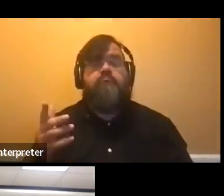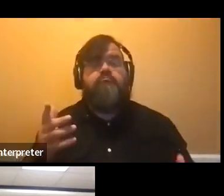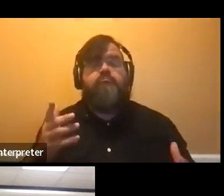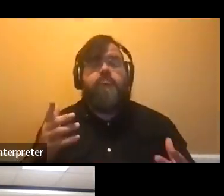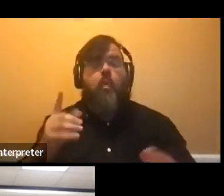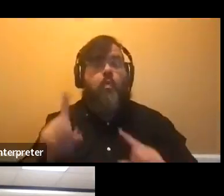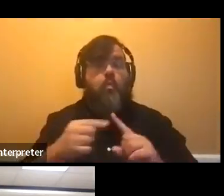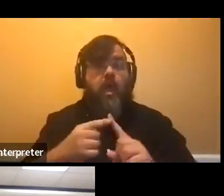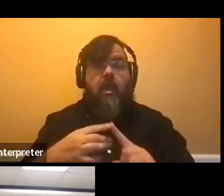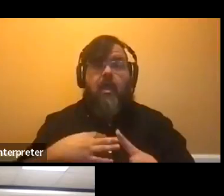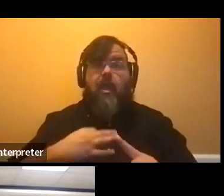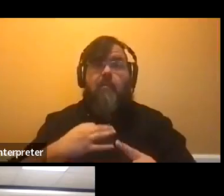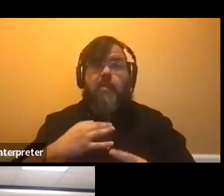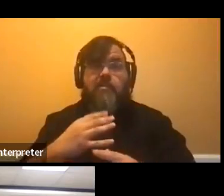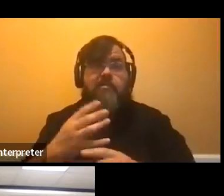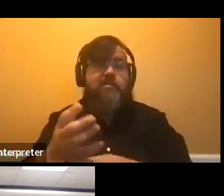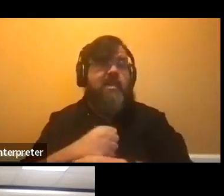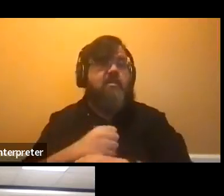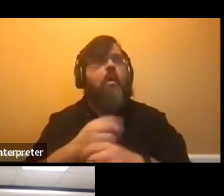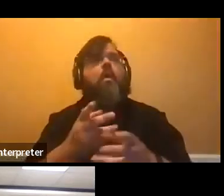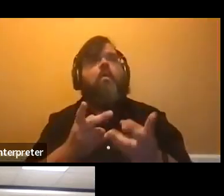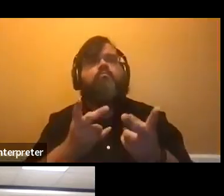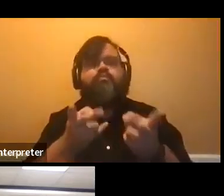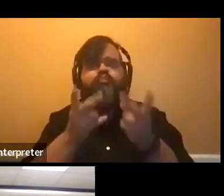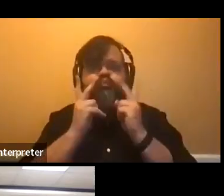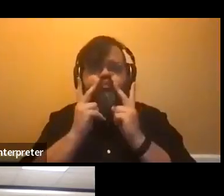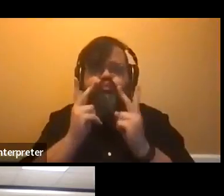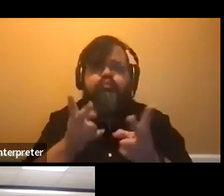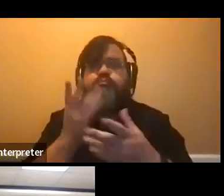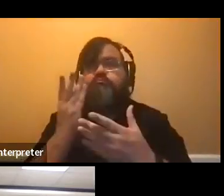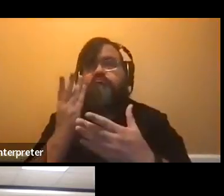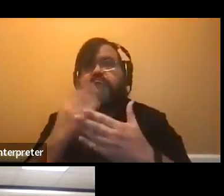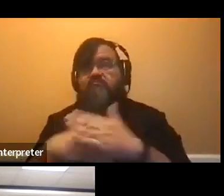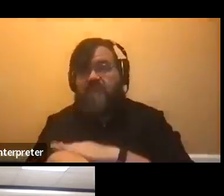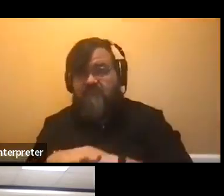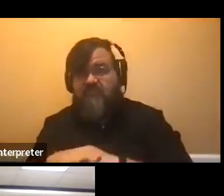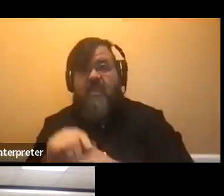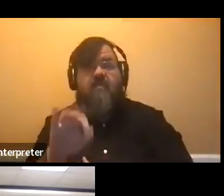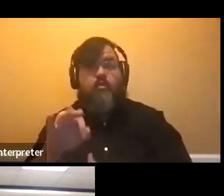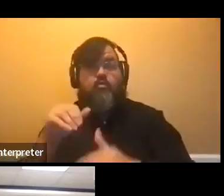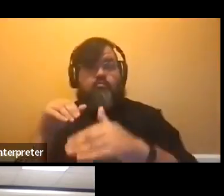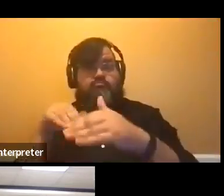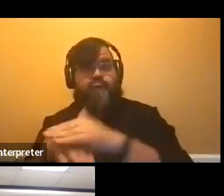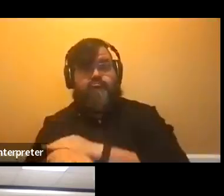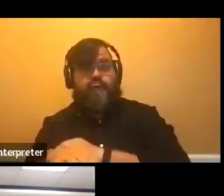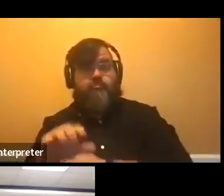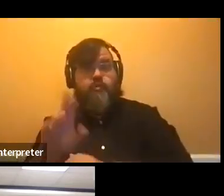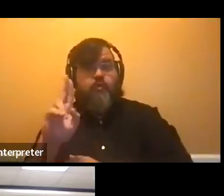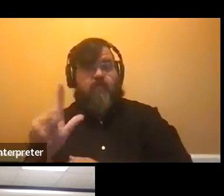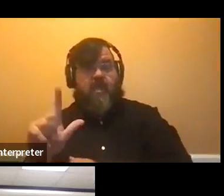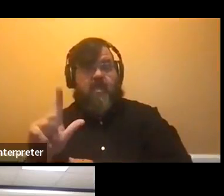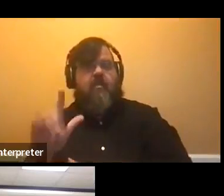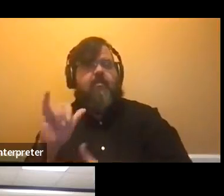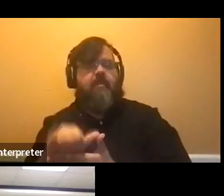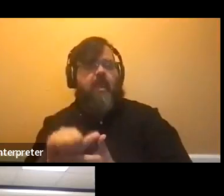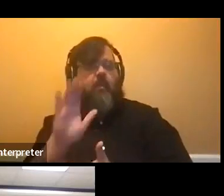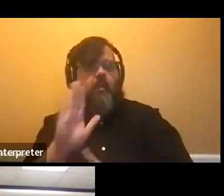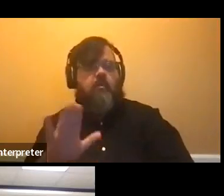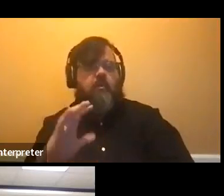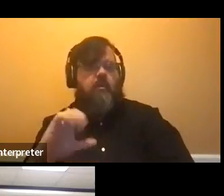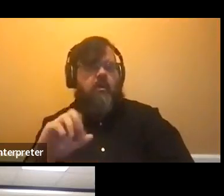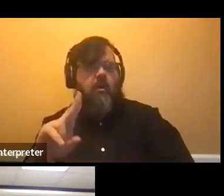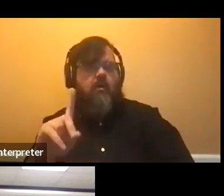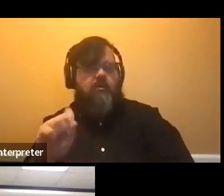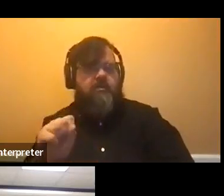your application gateway. And if you are admitted to U of L, it'll be your new cards gateway. And you log into that and you're going to see your